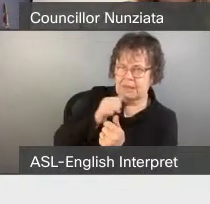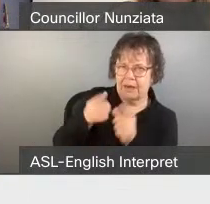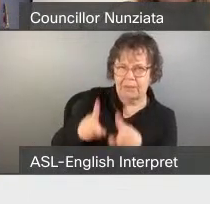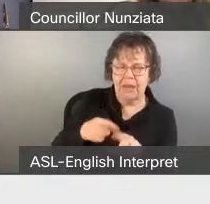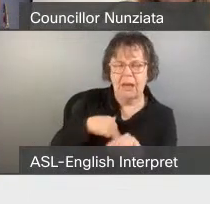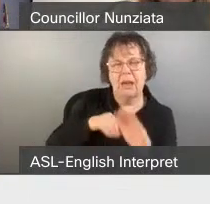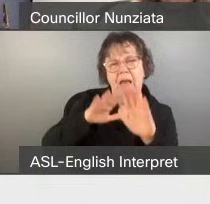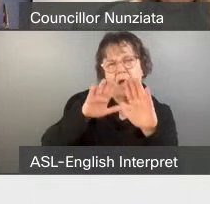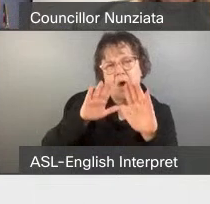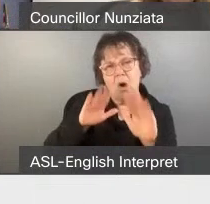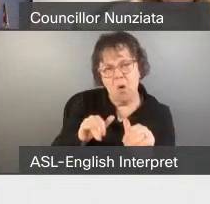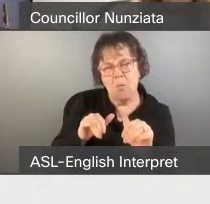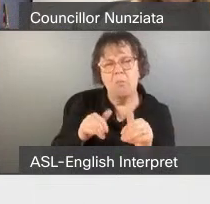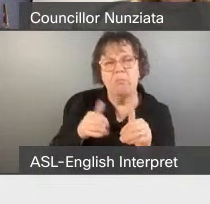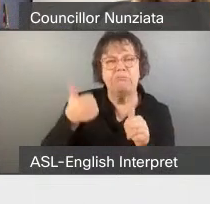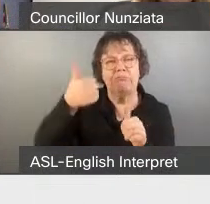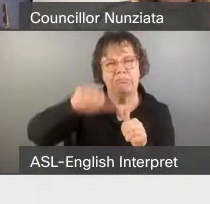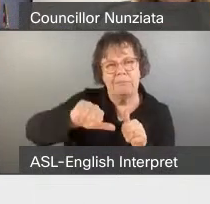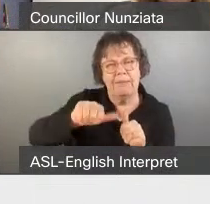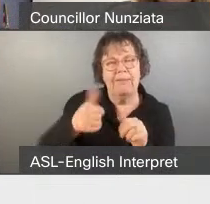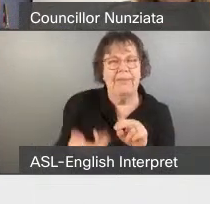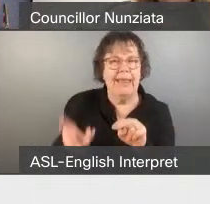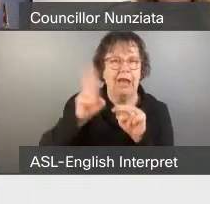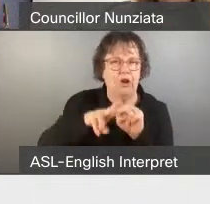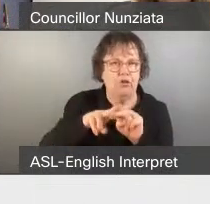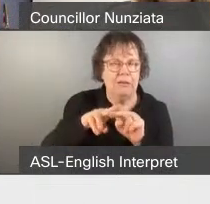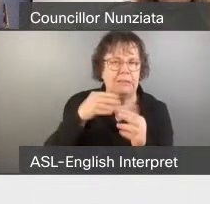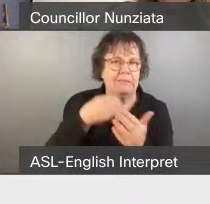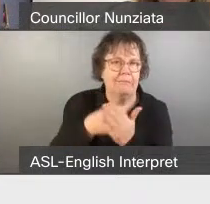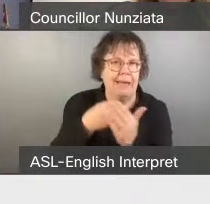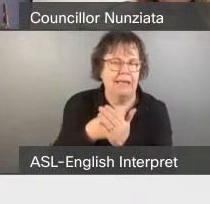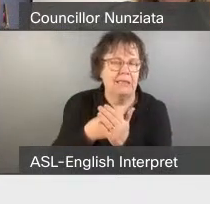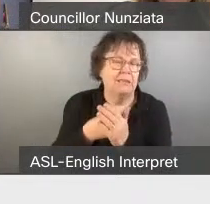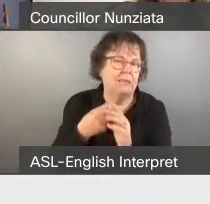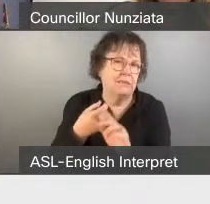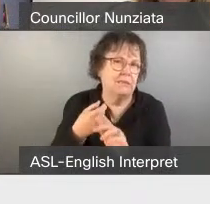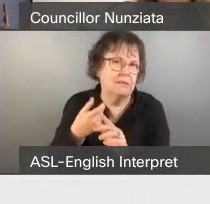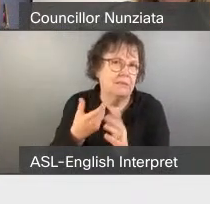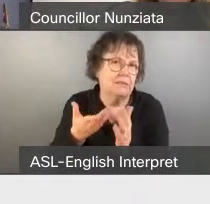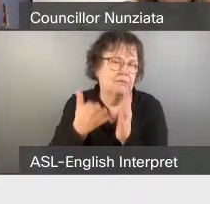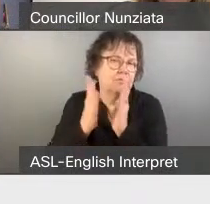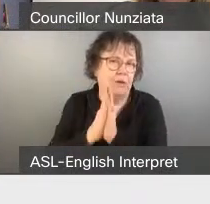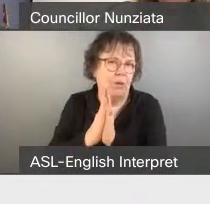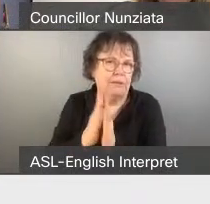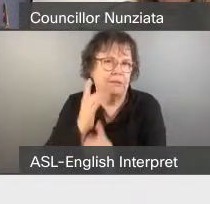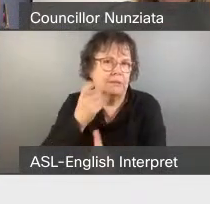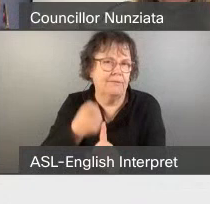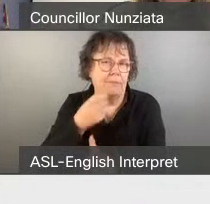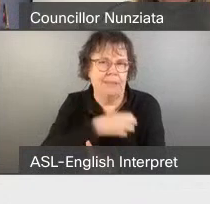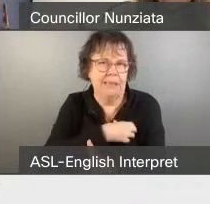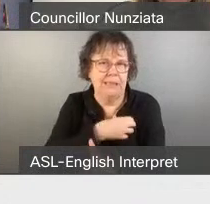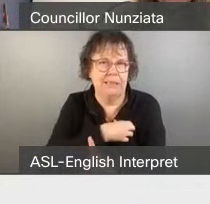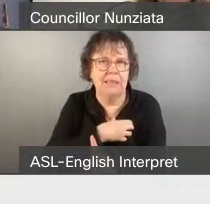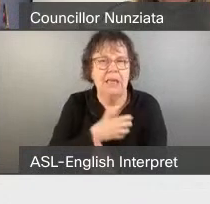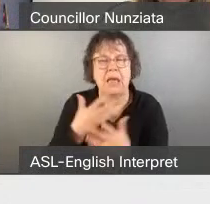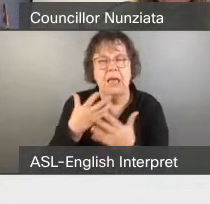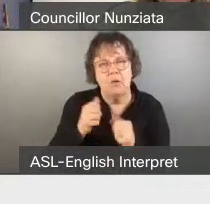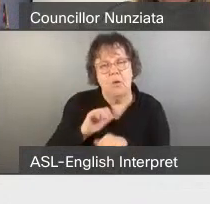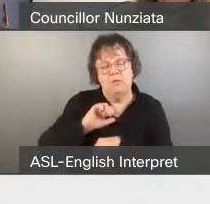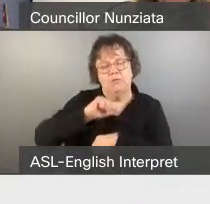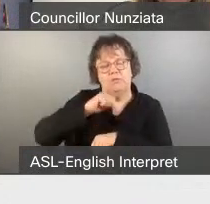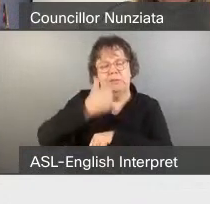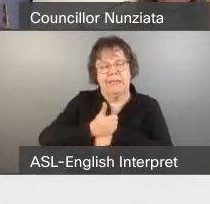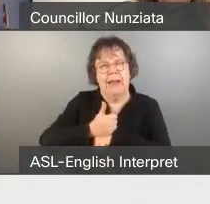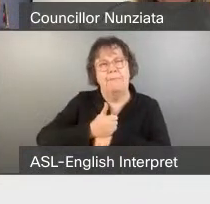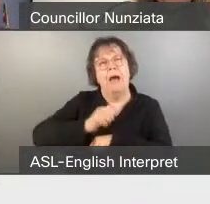police budget that has been asked for. And I'm asking you to make unprecedented changes to emergency response systems for people like my friend